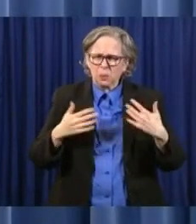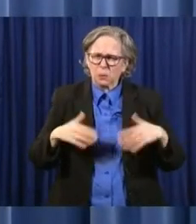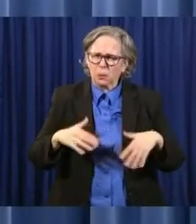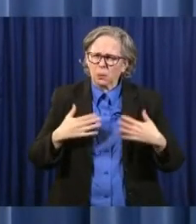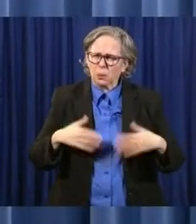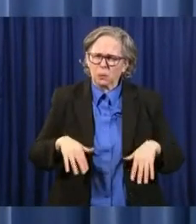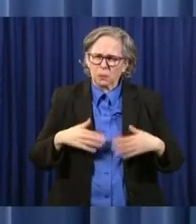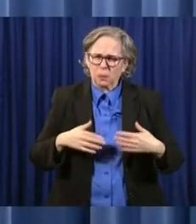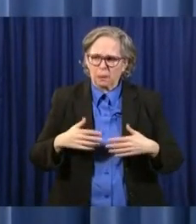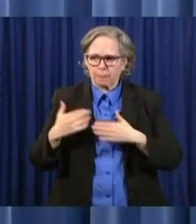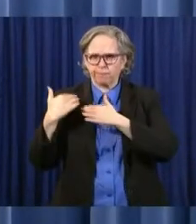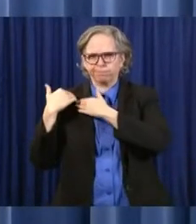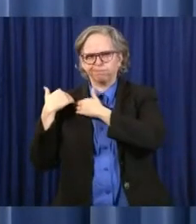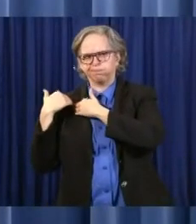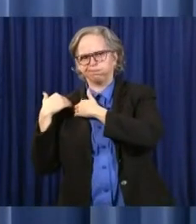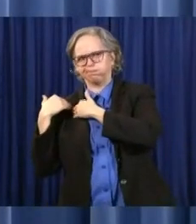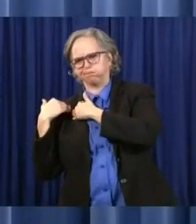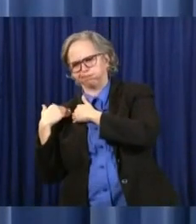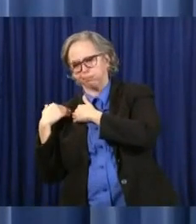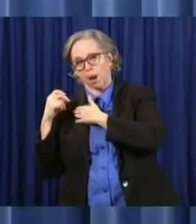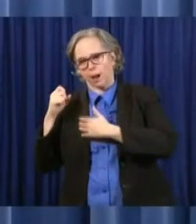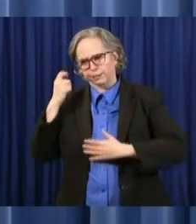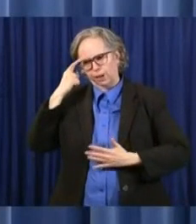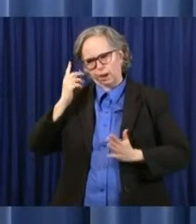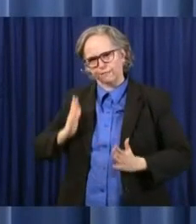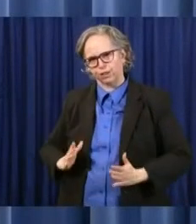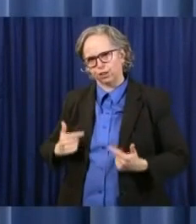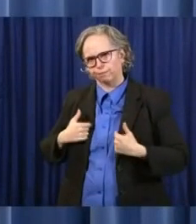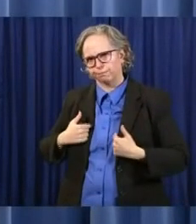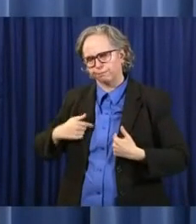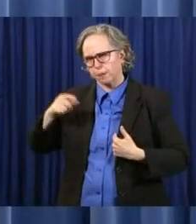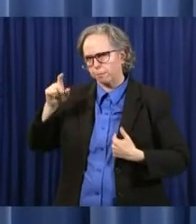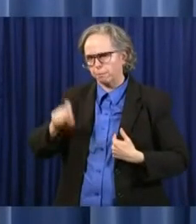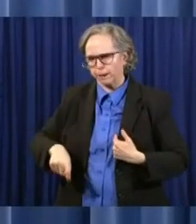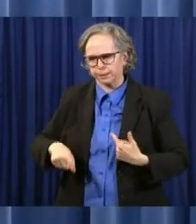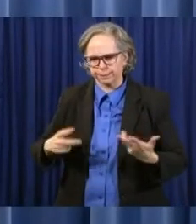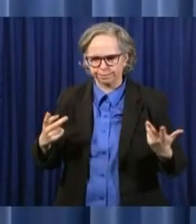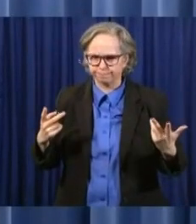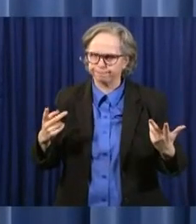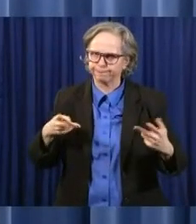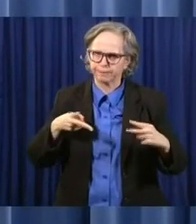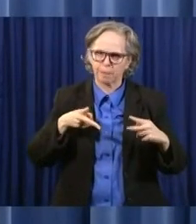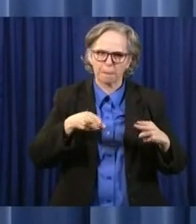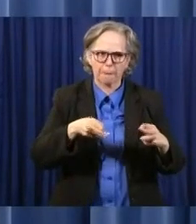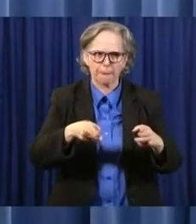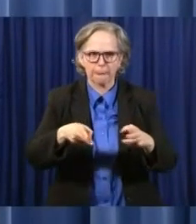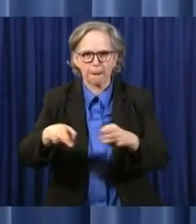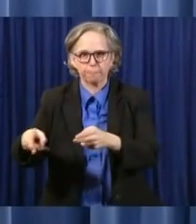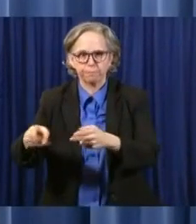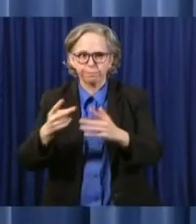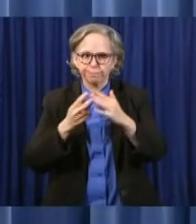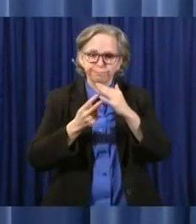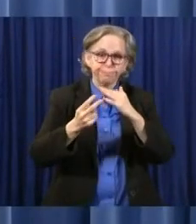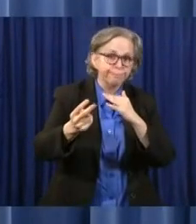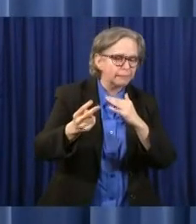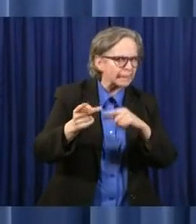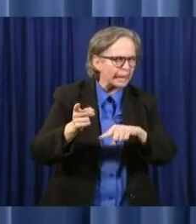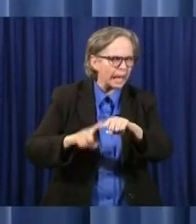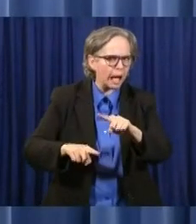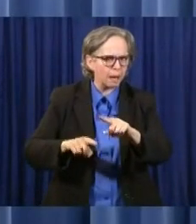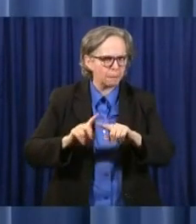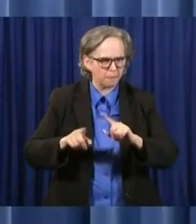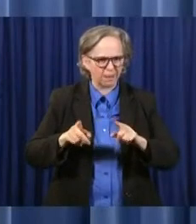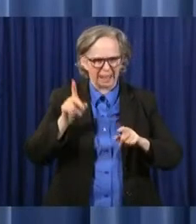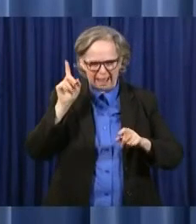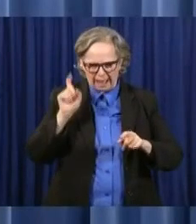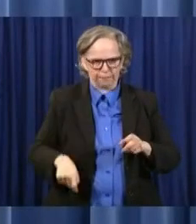governor to make. While we do not know what the coming months will hold, we do know that COVID-19 is here with us